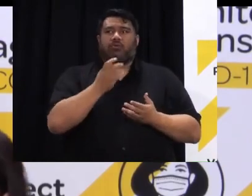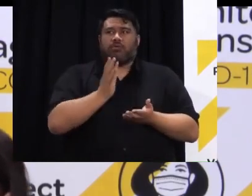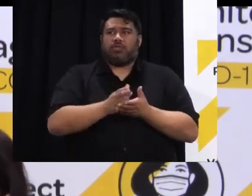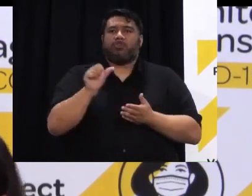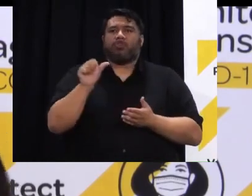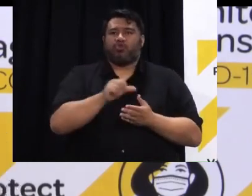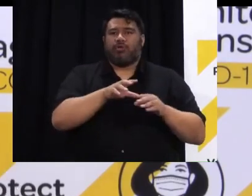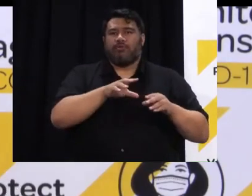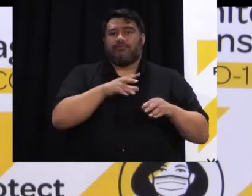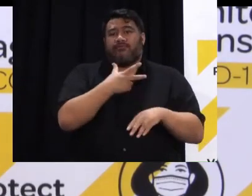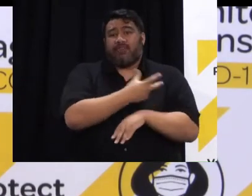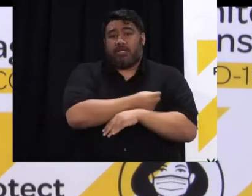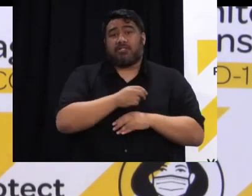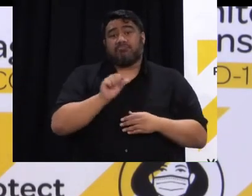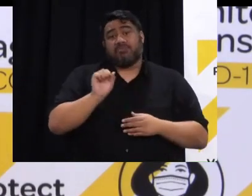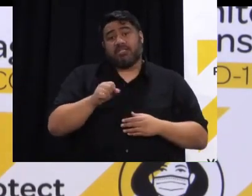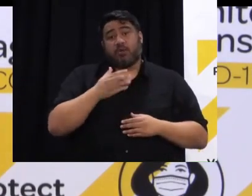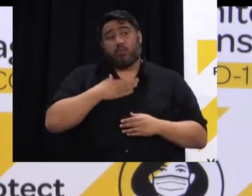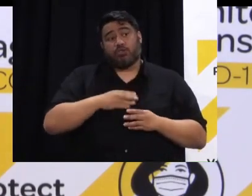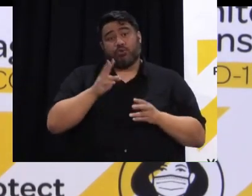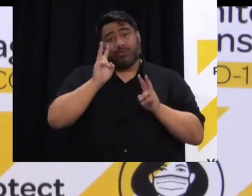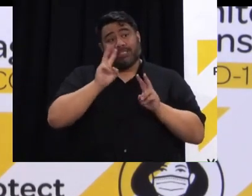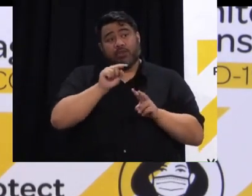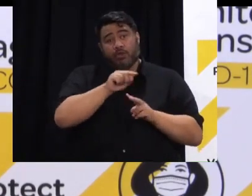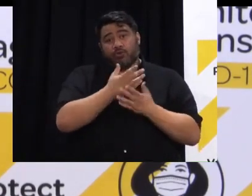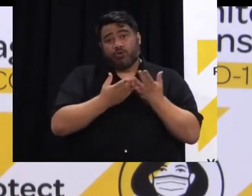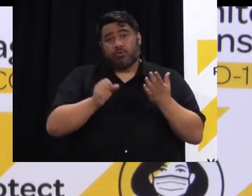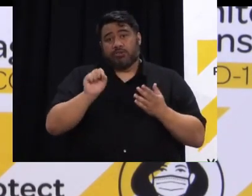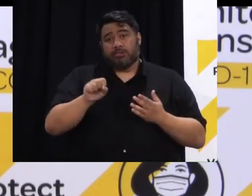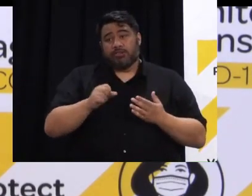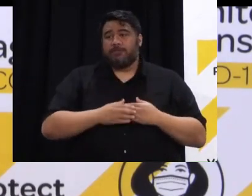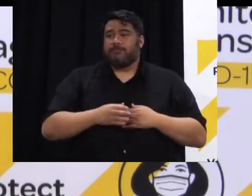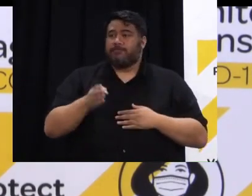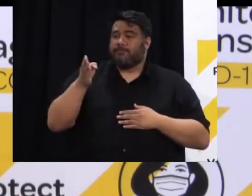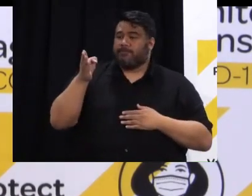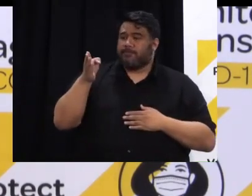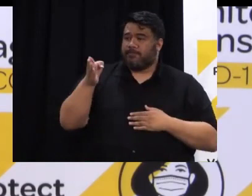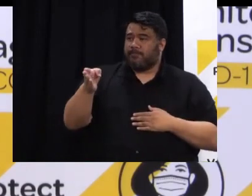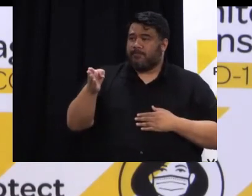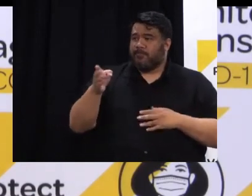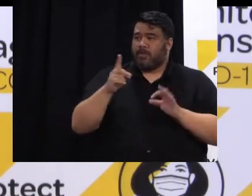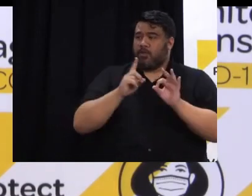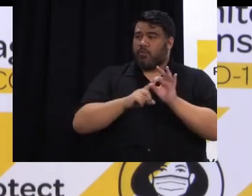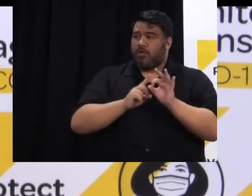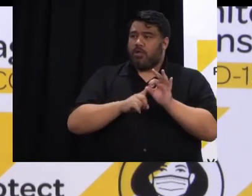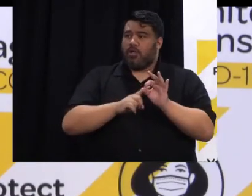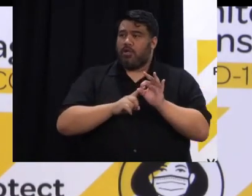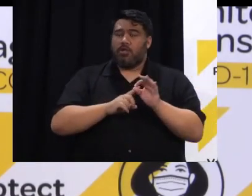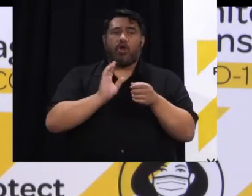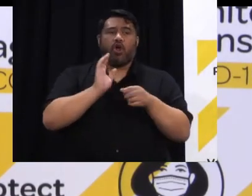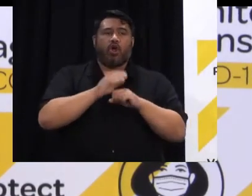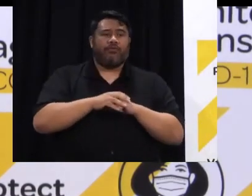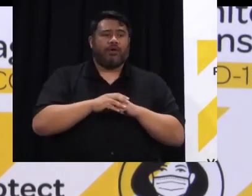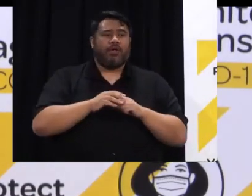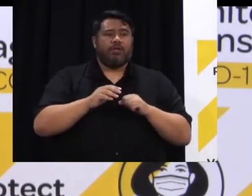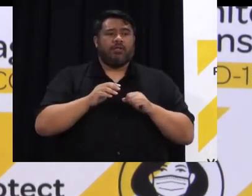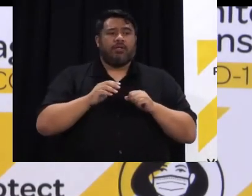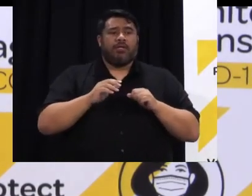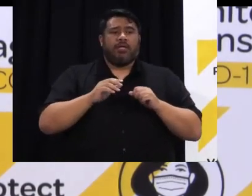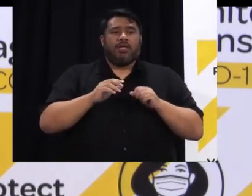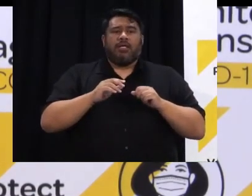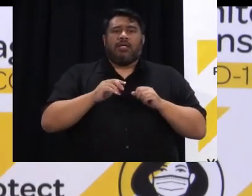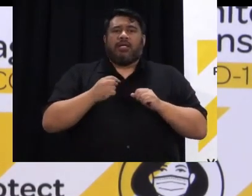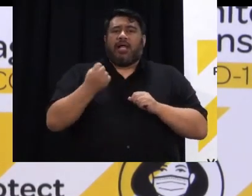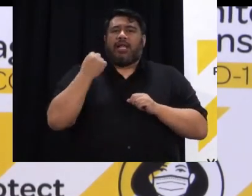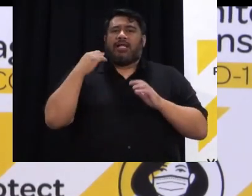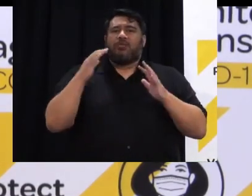I haven't had Luke and then I'll come to you in the front just a couple just firstly on the terrorist prime minister you said last week that